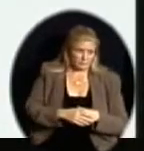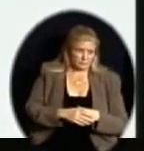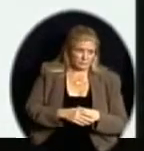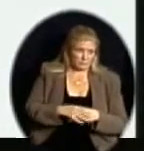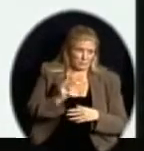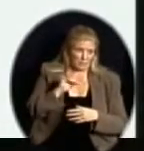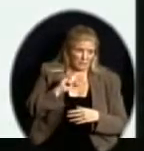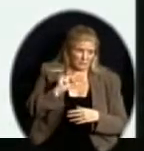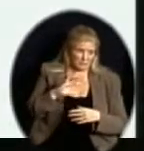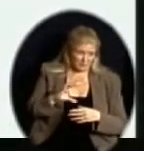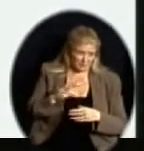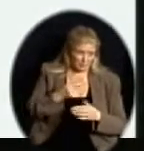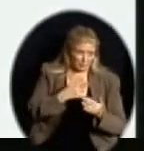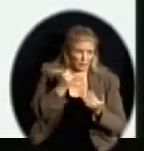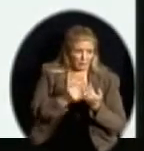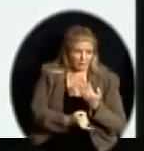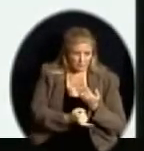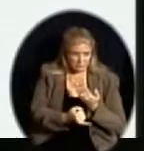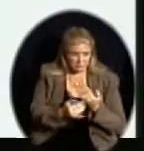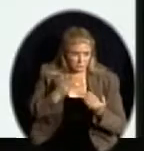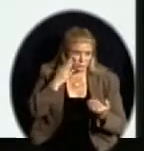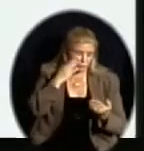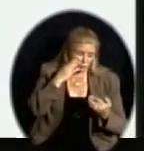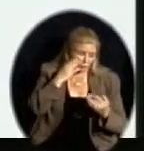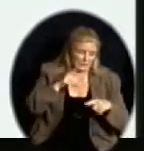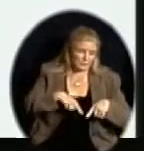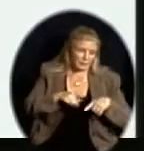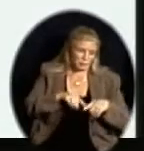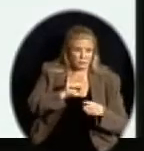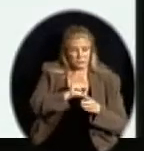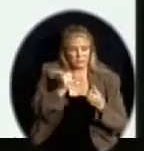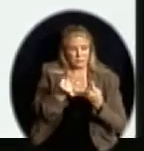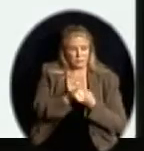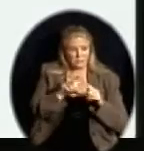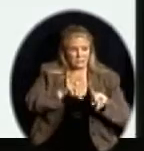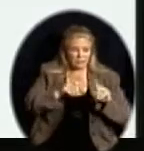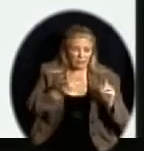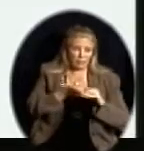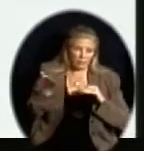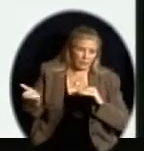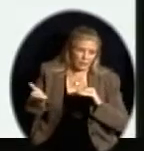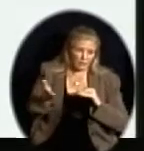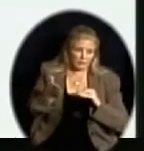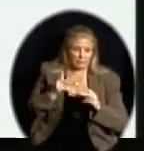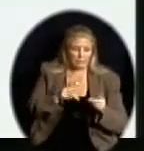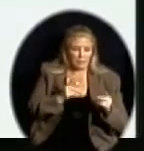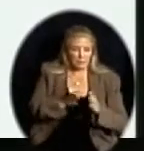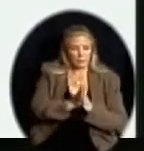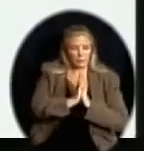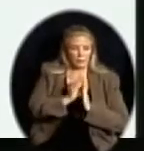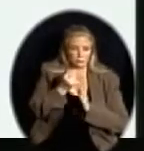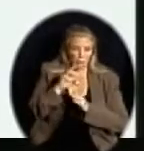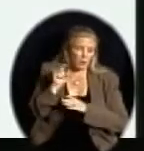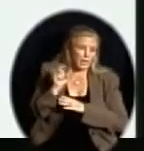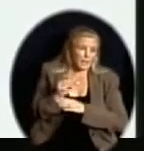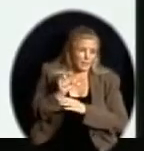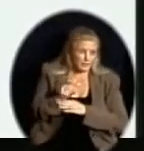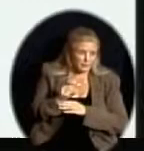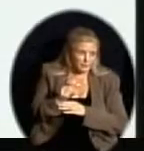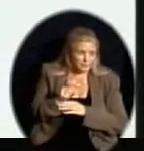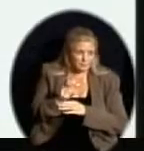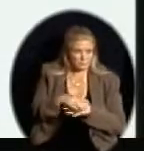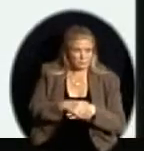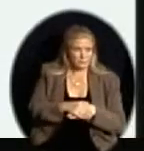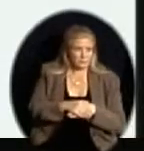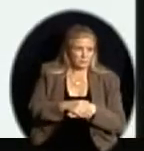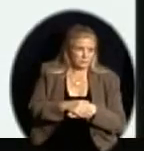Of course, we work on these particular situations, different things that principals request, different things that senior leadership decides